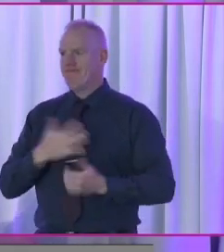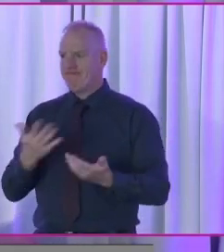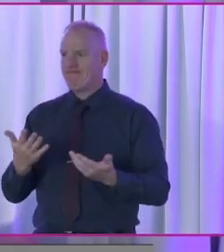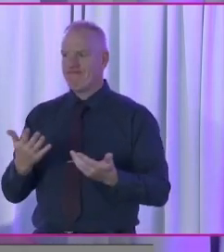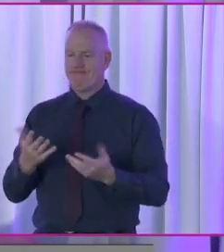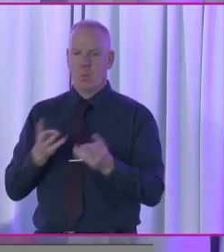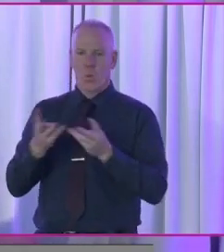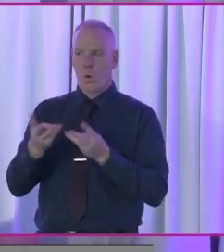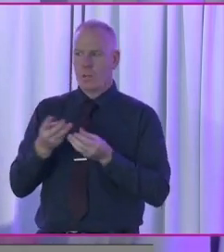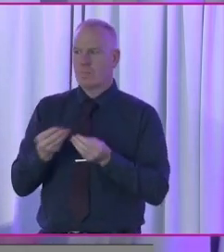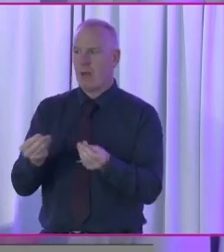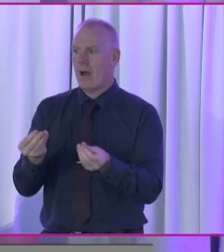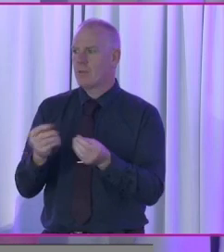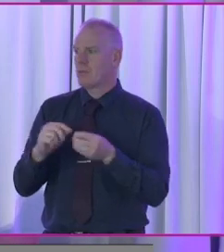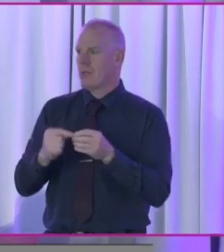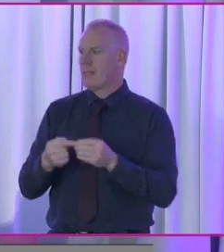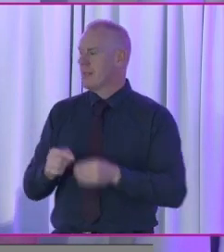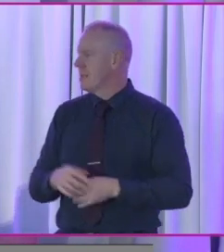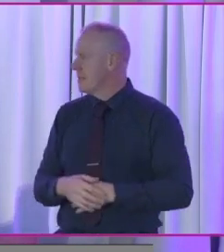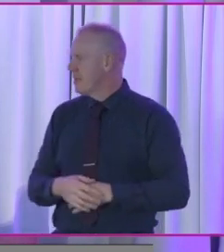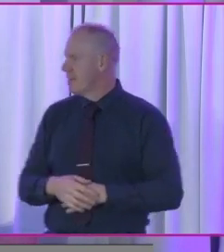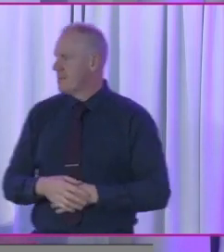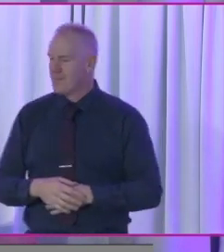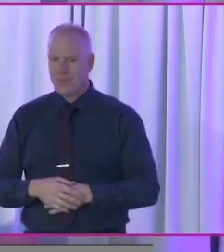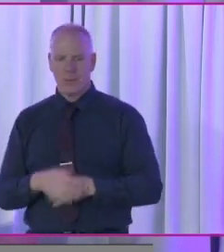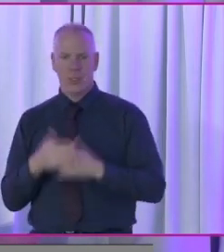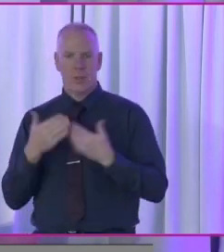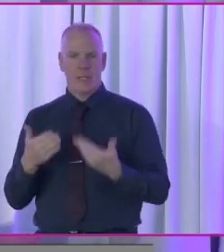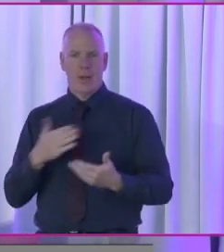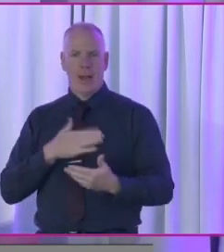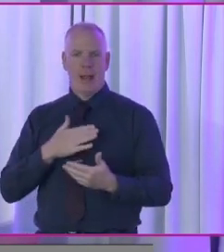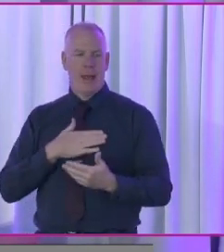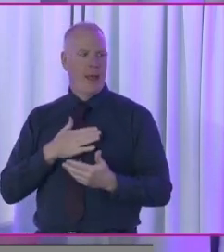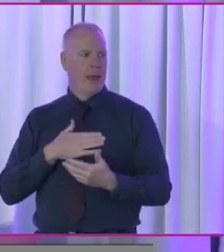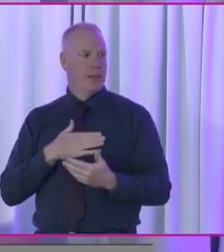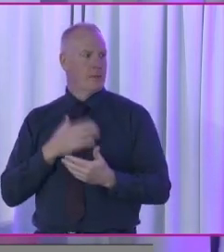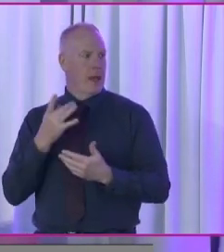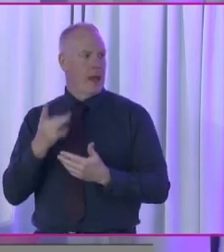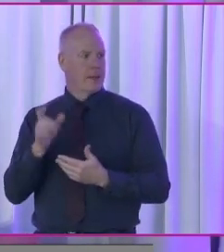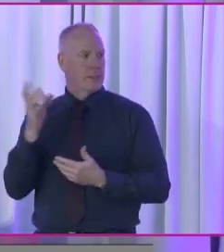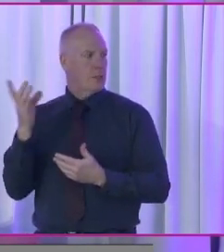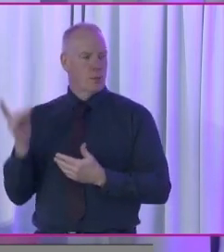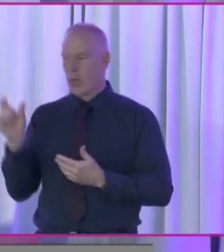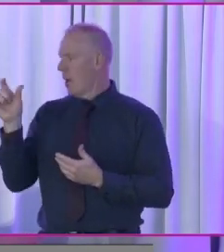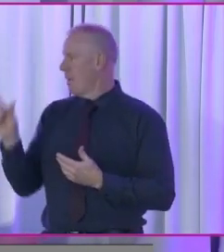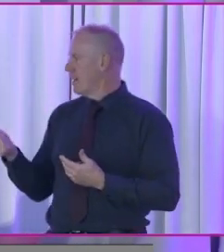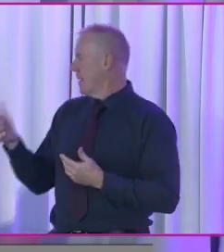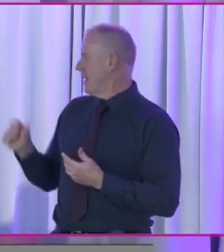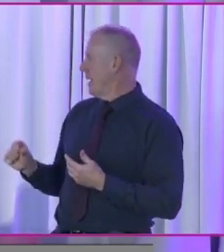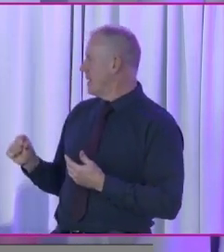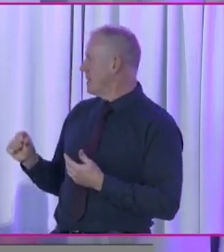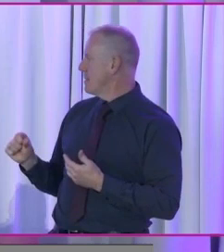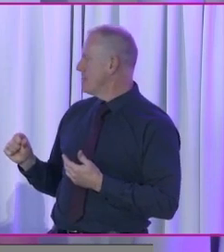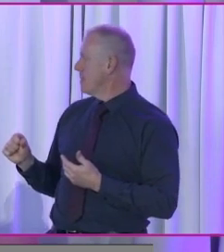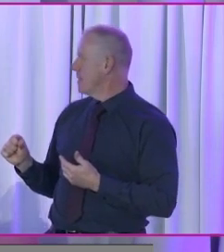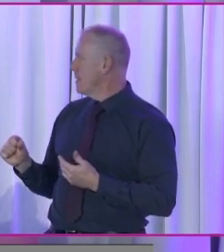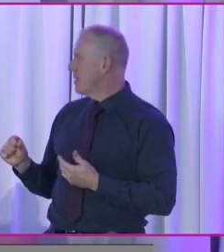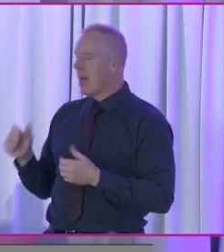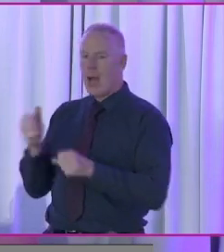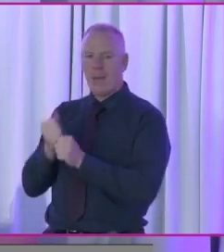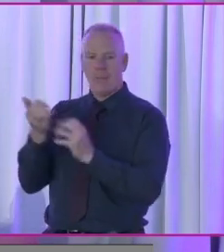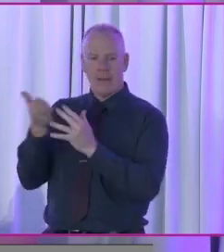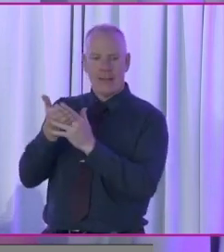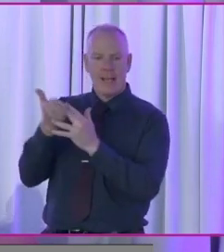we're working on that resolution. So now, without further ado, I'm going to hand over to our chair of the next session, which is about the